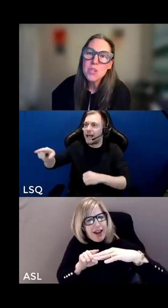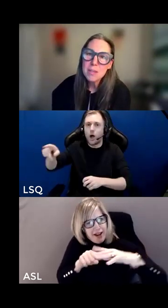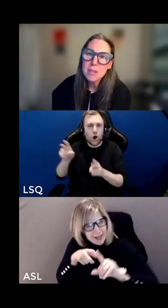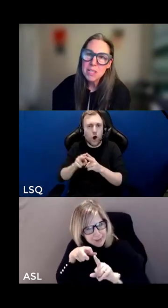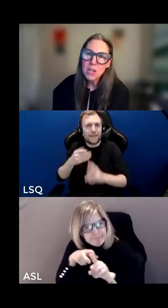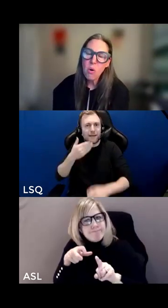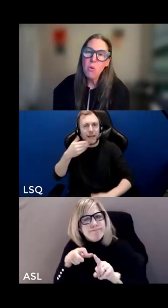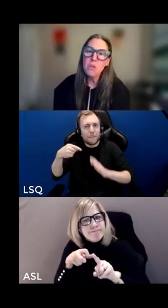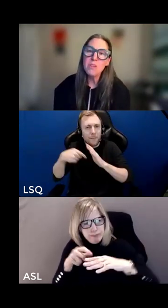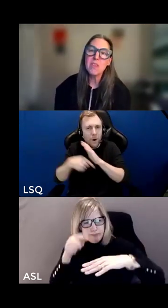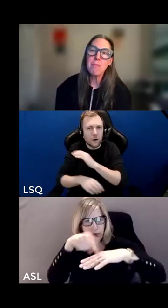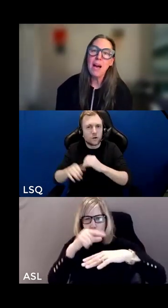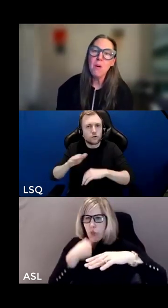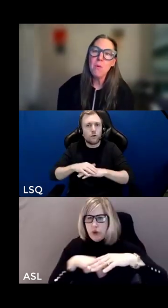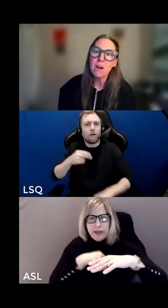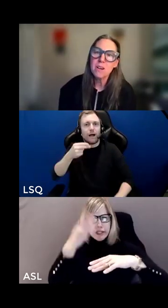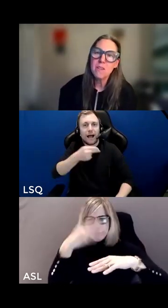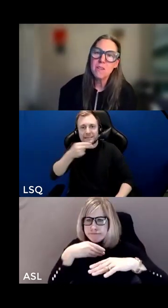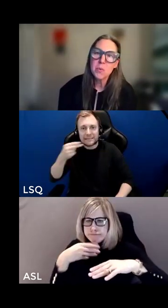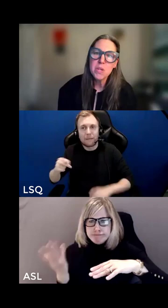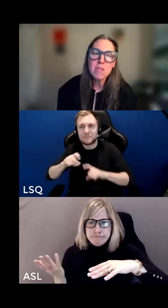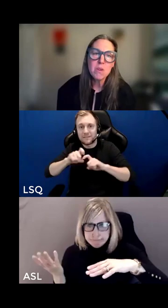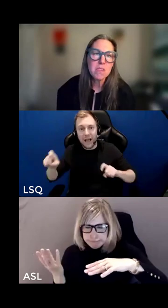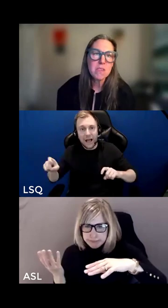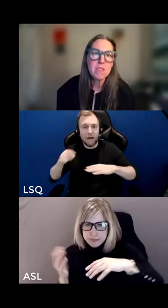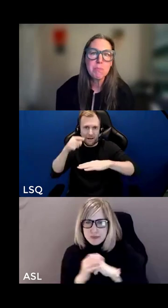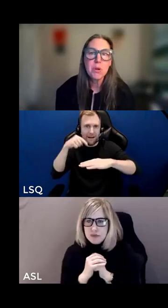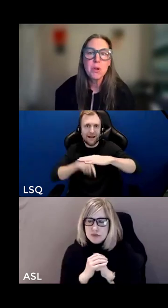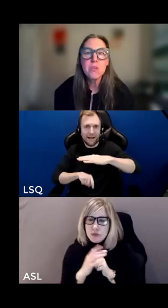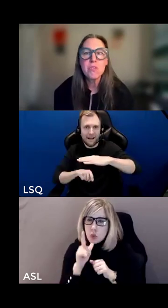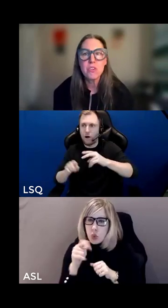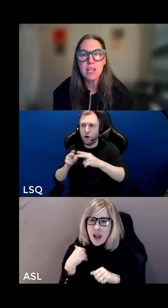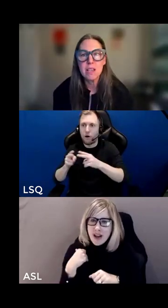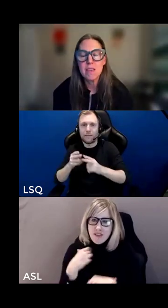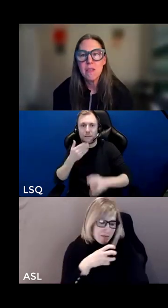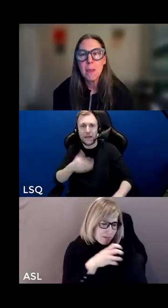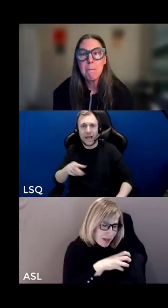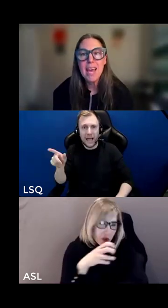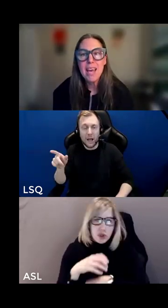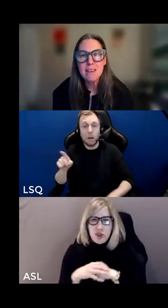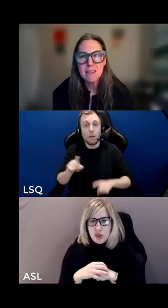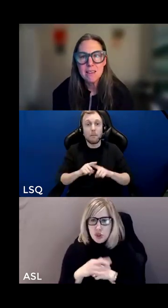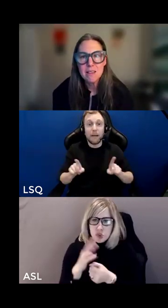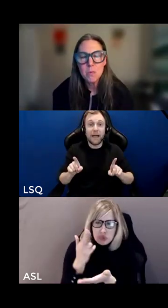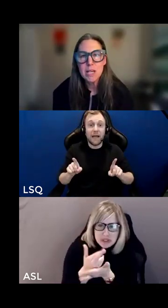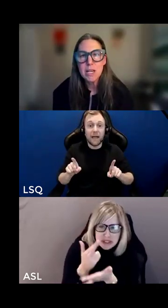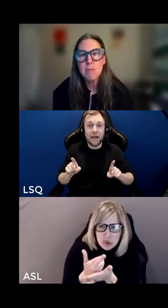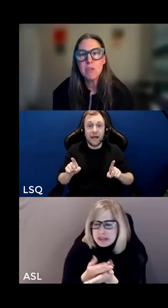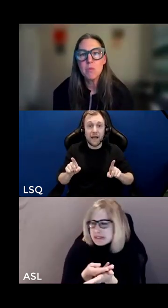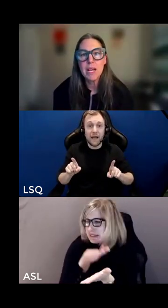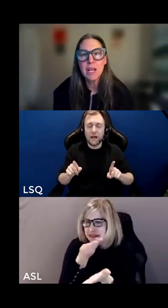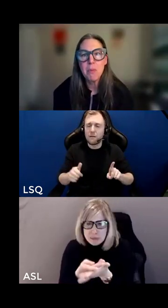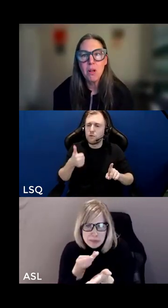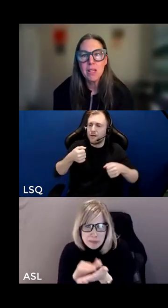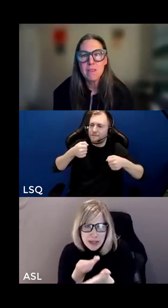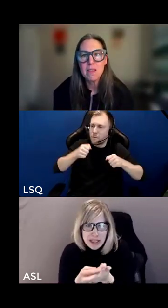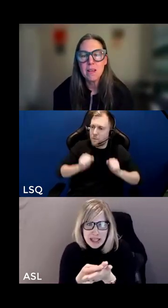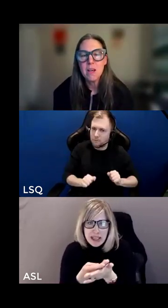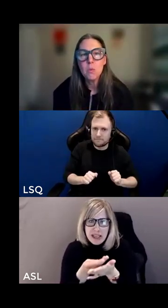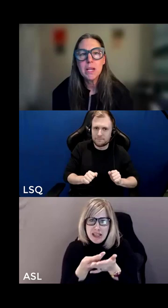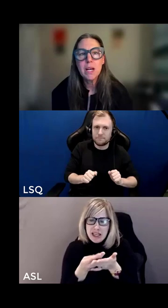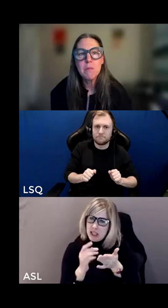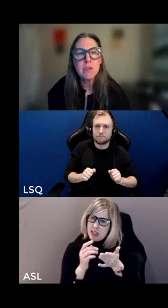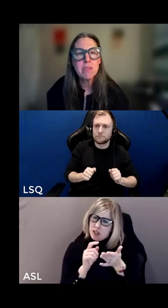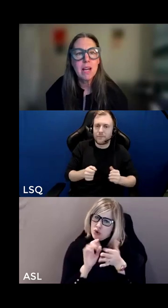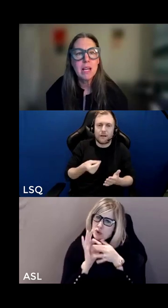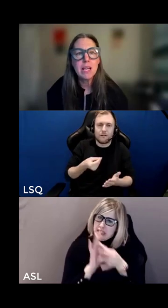who typically holds the power the resources the purse strings the pen when it comes to writing policy